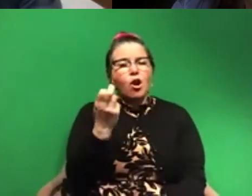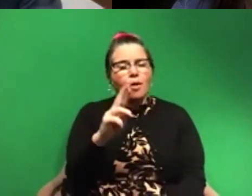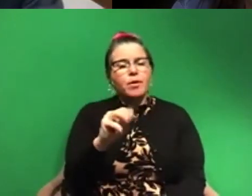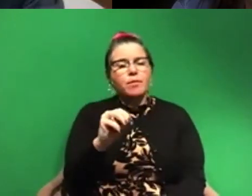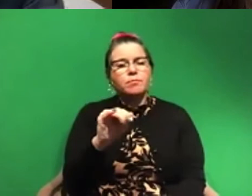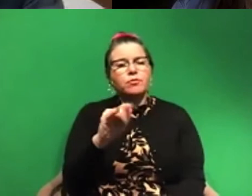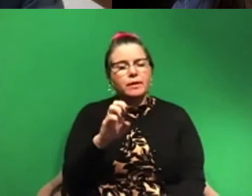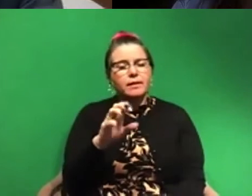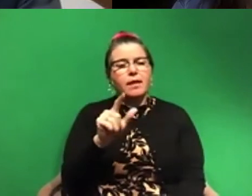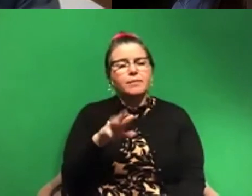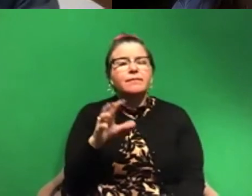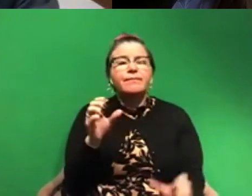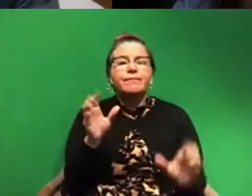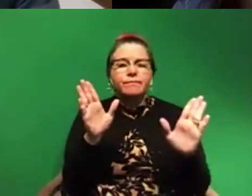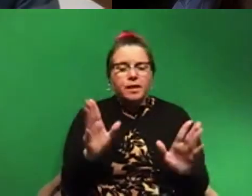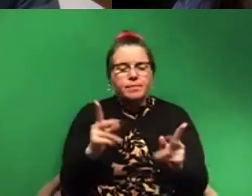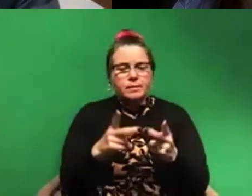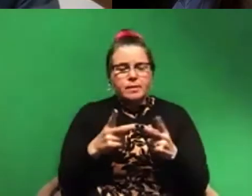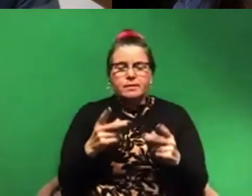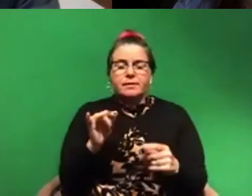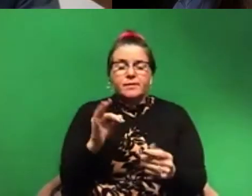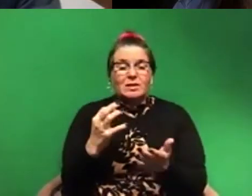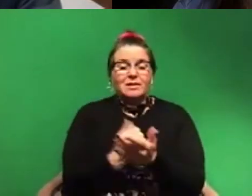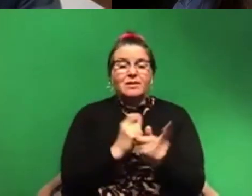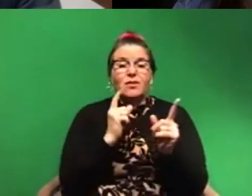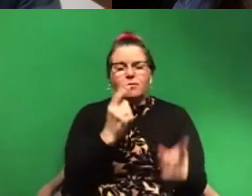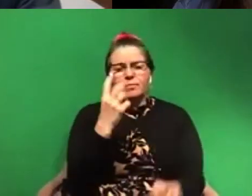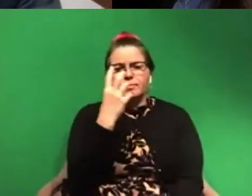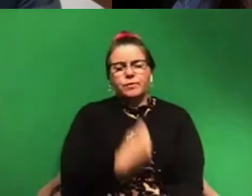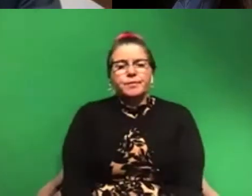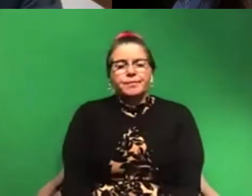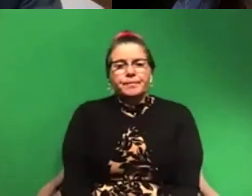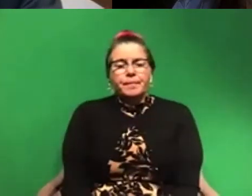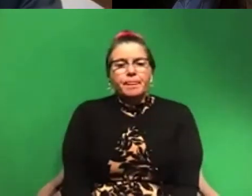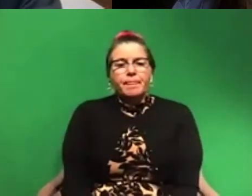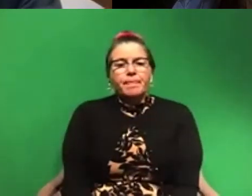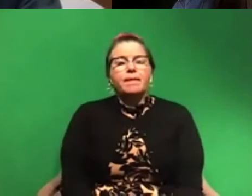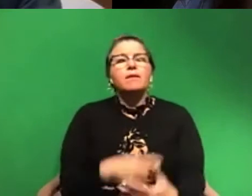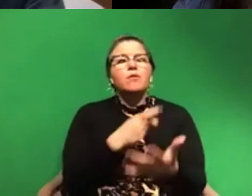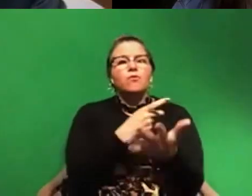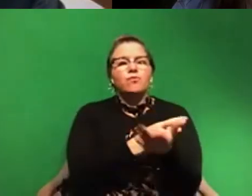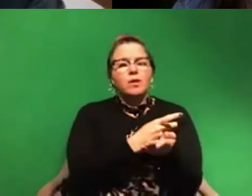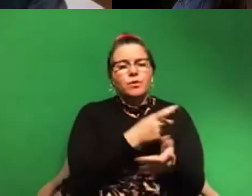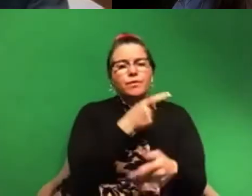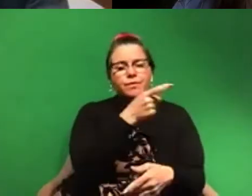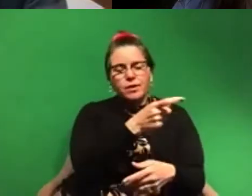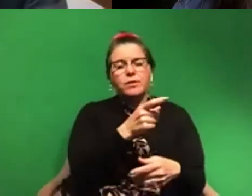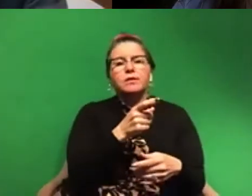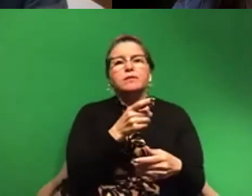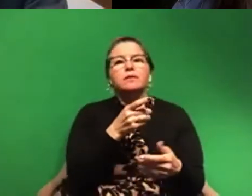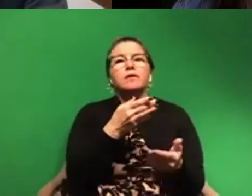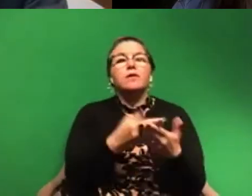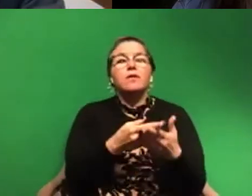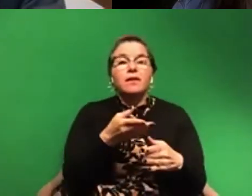state, which is a fabulous place. If you ever get the chance to go there. Um, and did my graduate work there and ended up on a postdoc